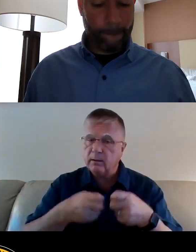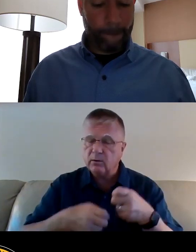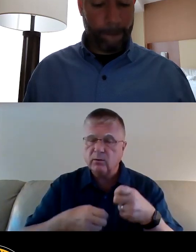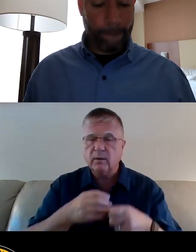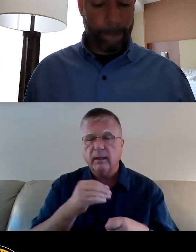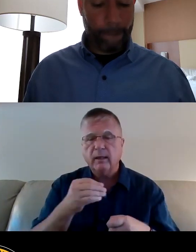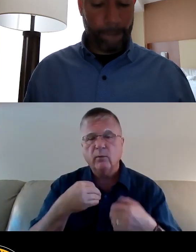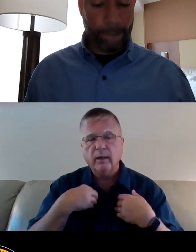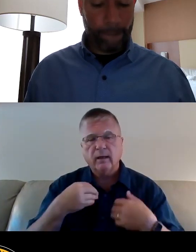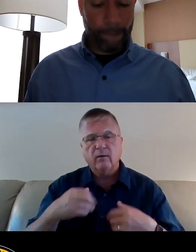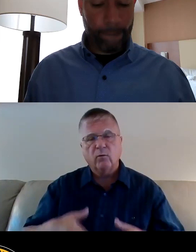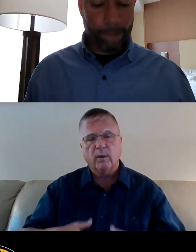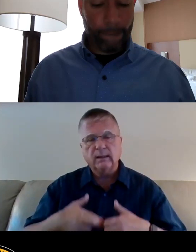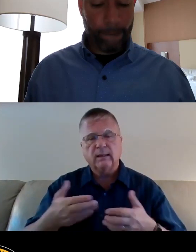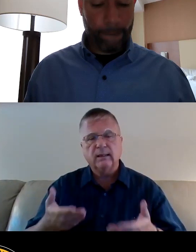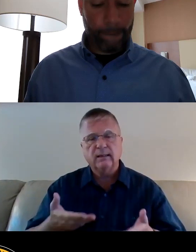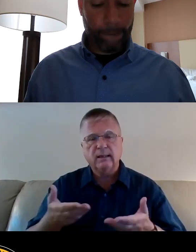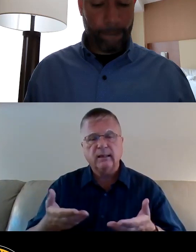residents here who are